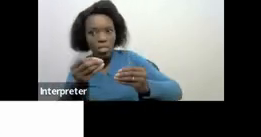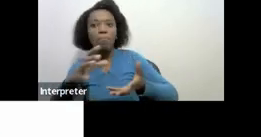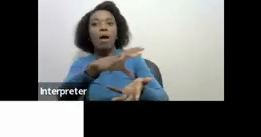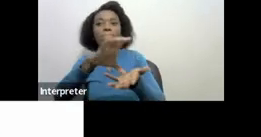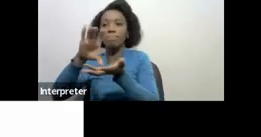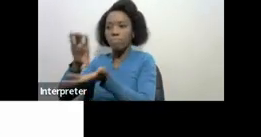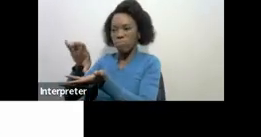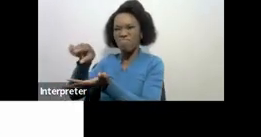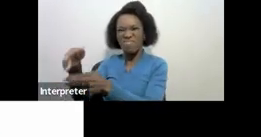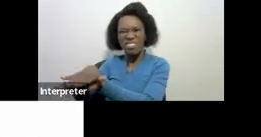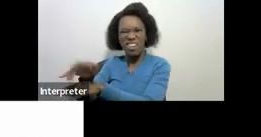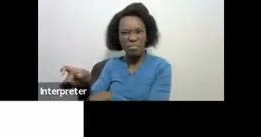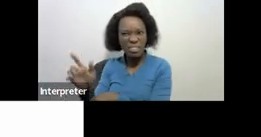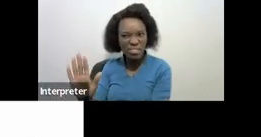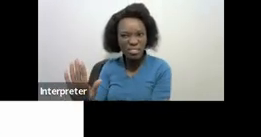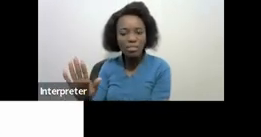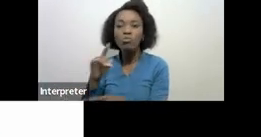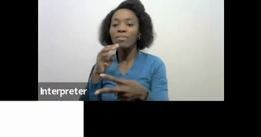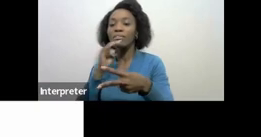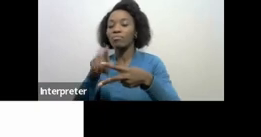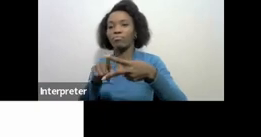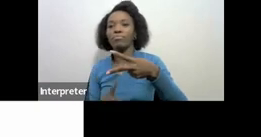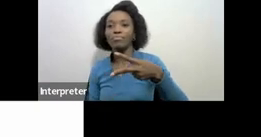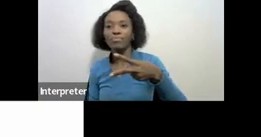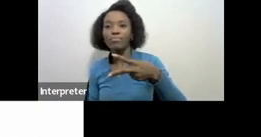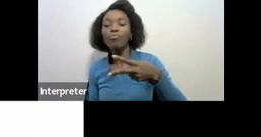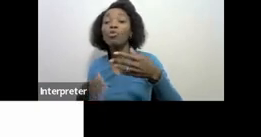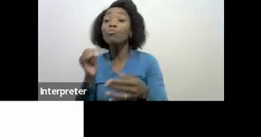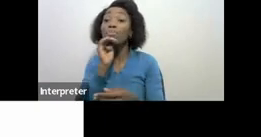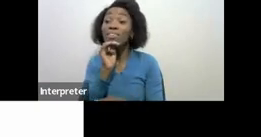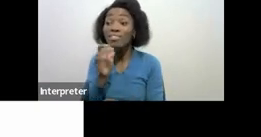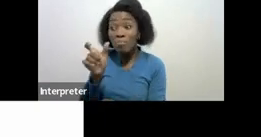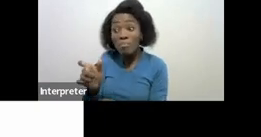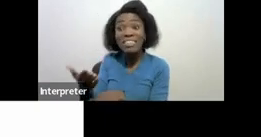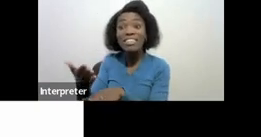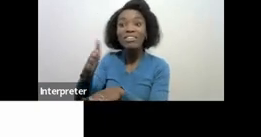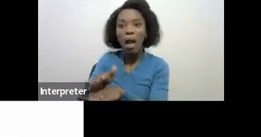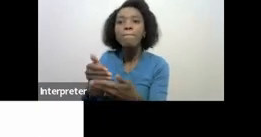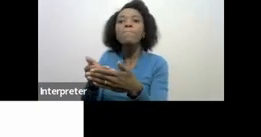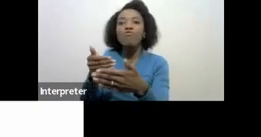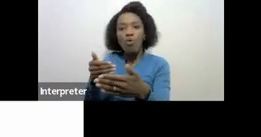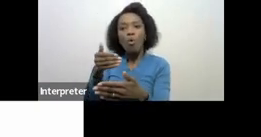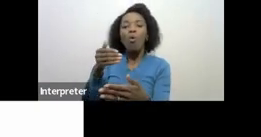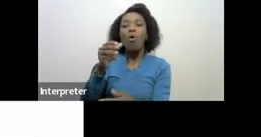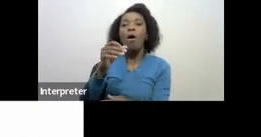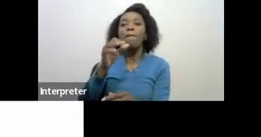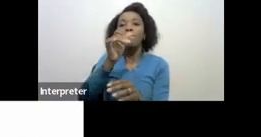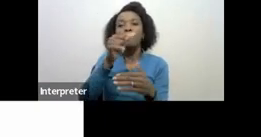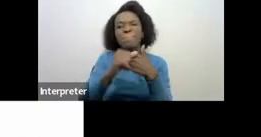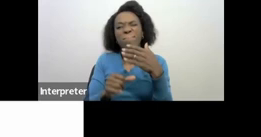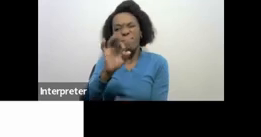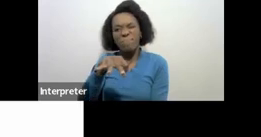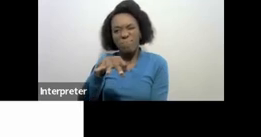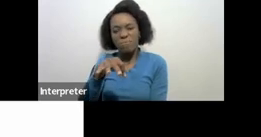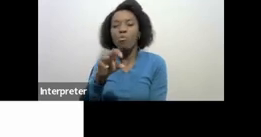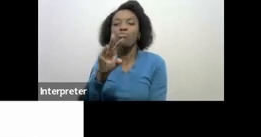so individuals who have passed the owner after the 1st of March 2016 a second income tax reference